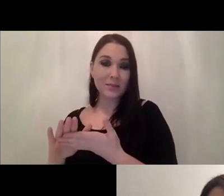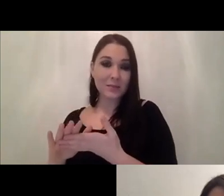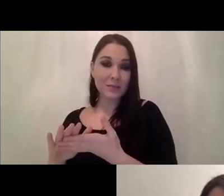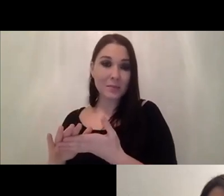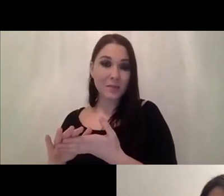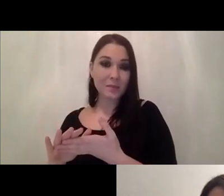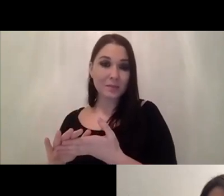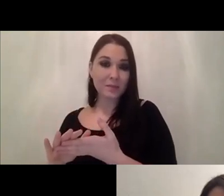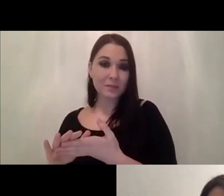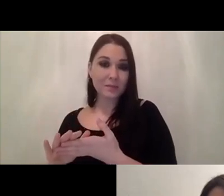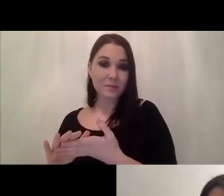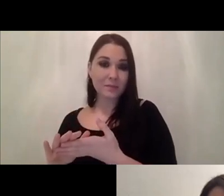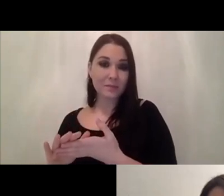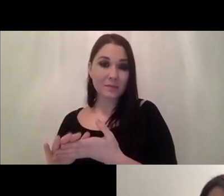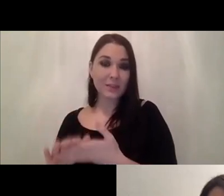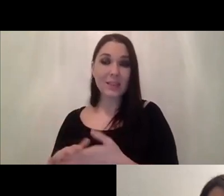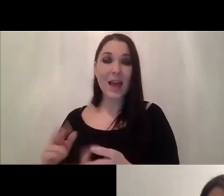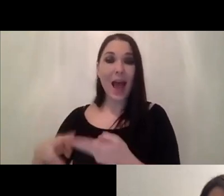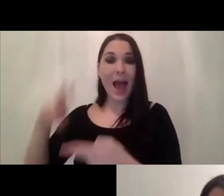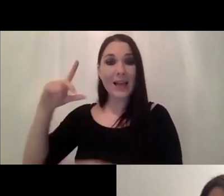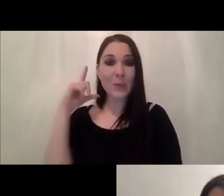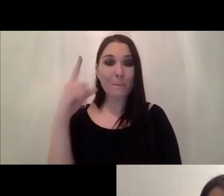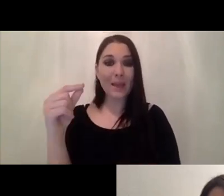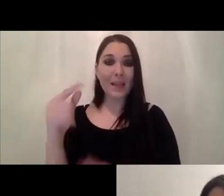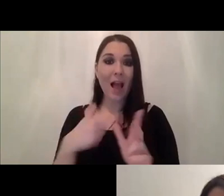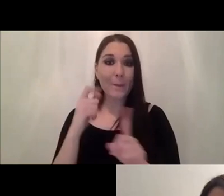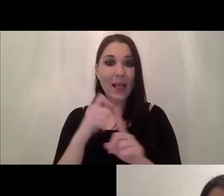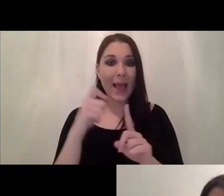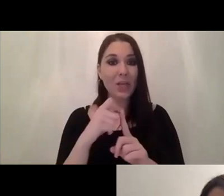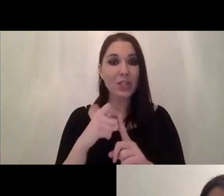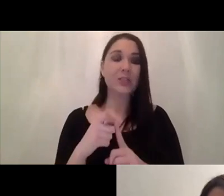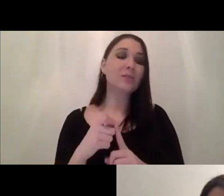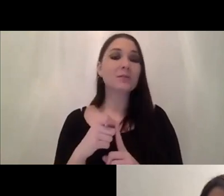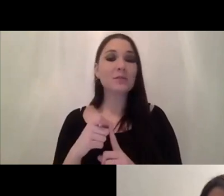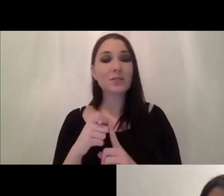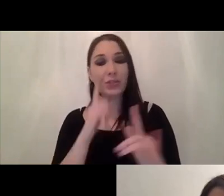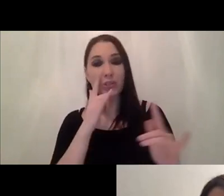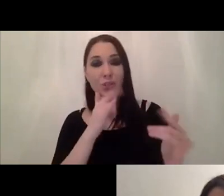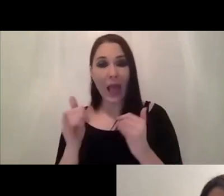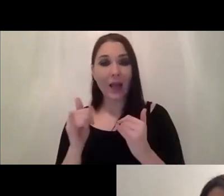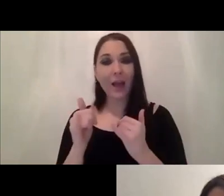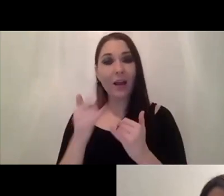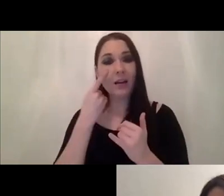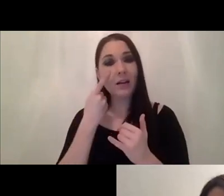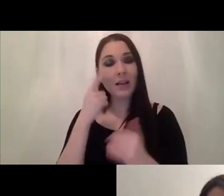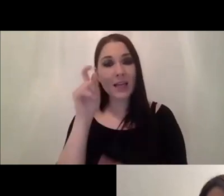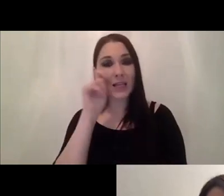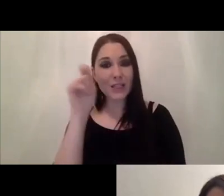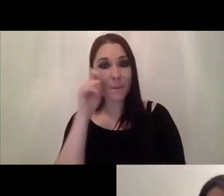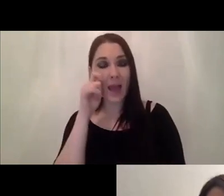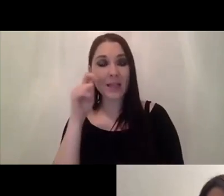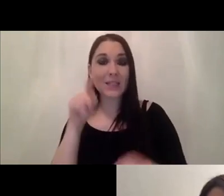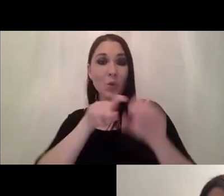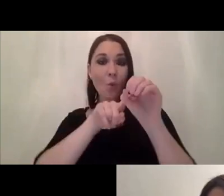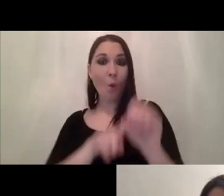high speed applications where you need to to be um checking for instance inspecting the quality of a certain